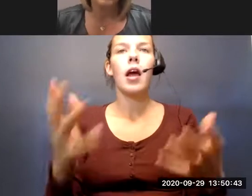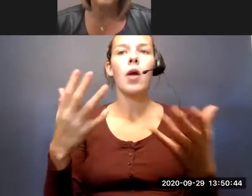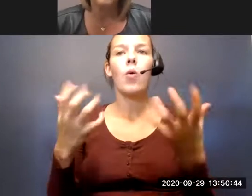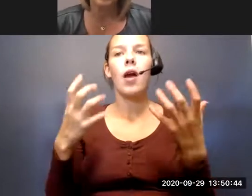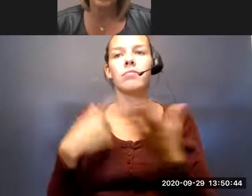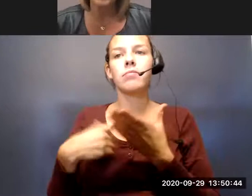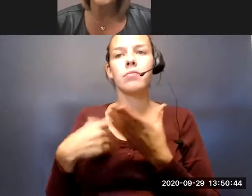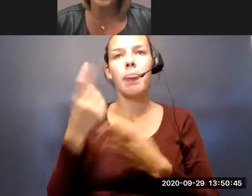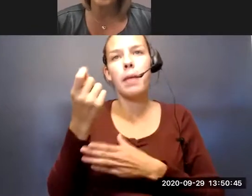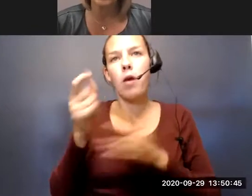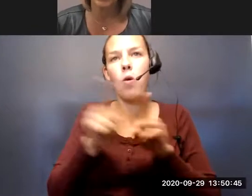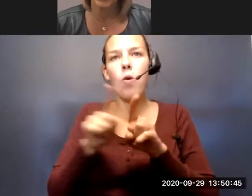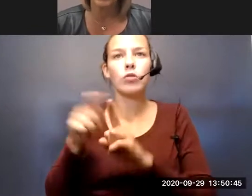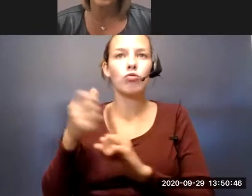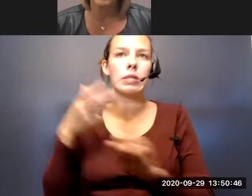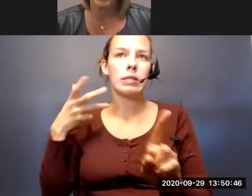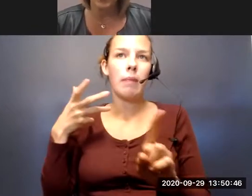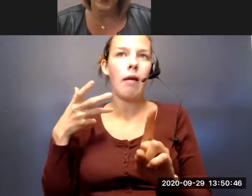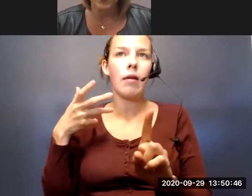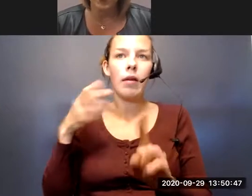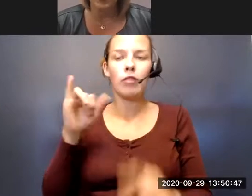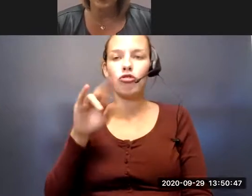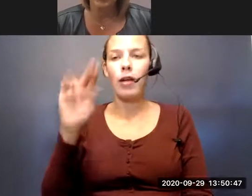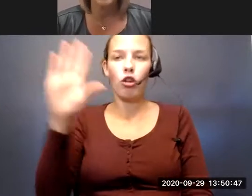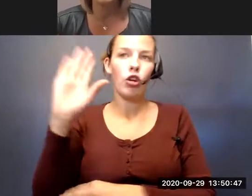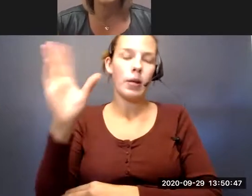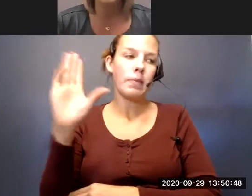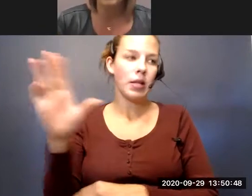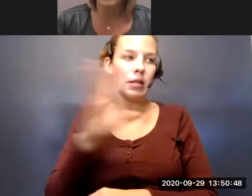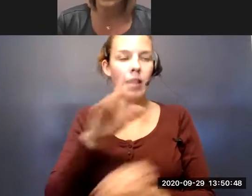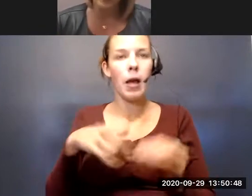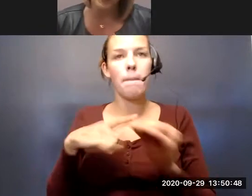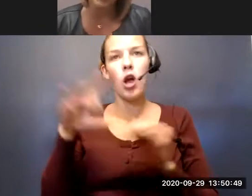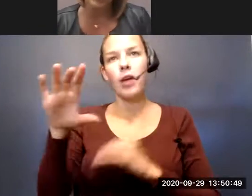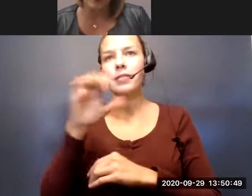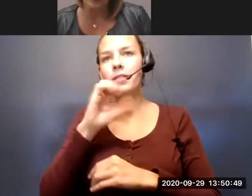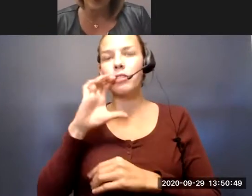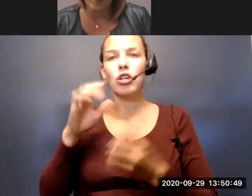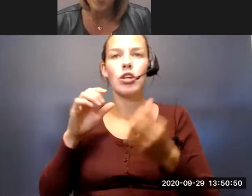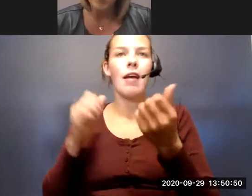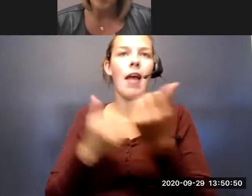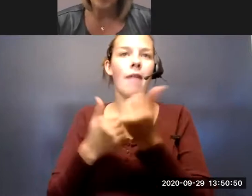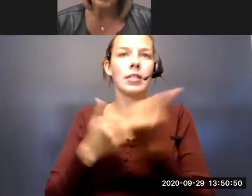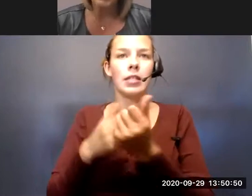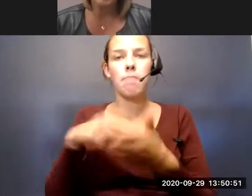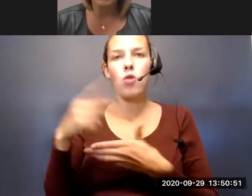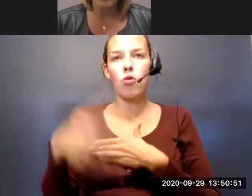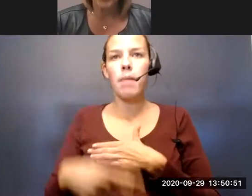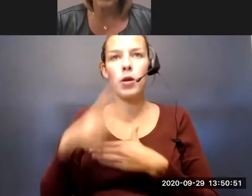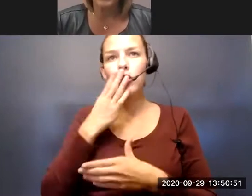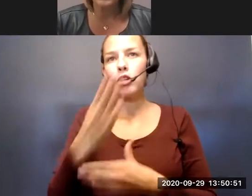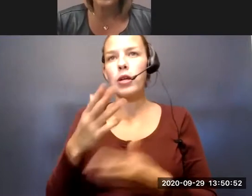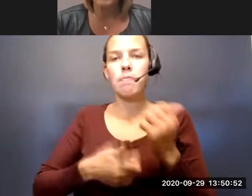also just to expand on Jen's presentation and talk a little bit about our senior advocacy program. A good